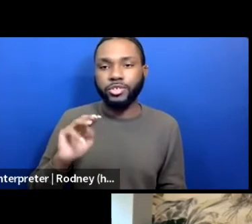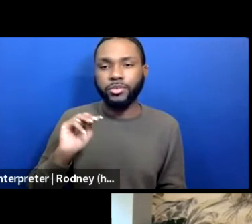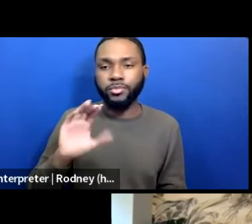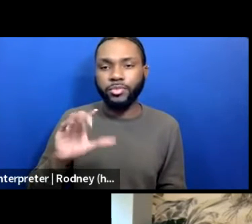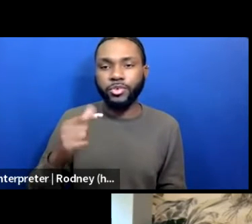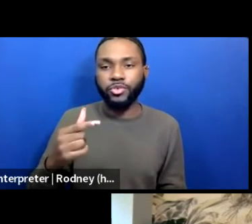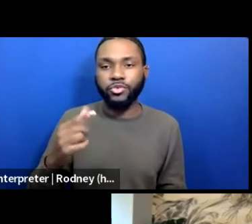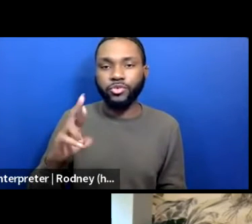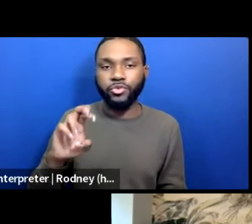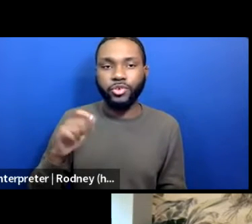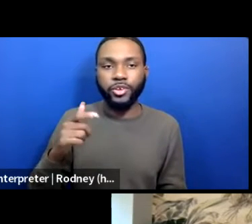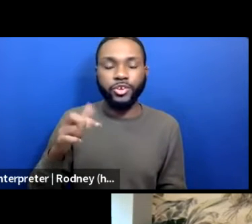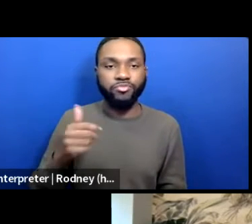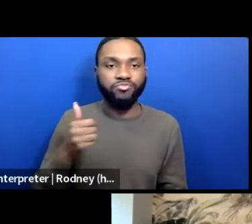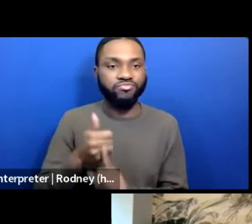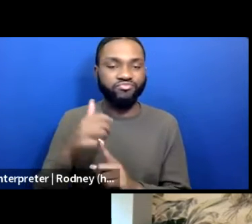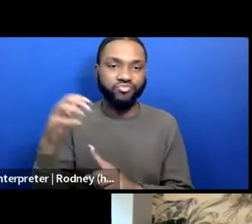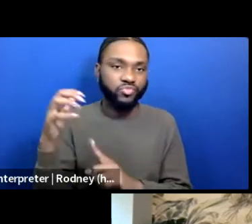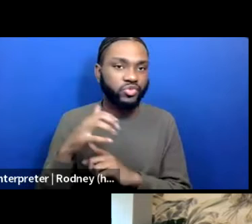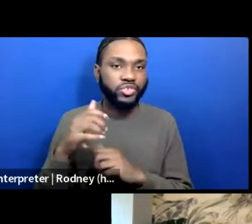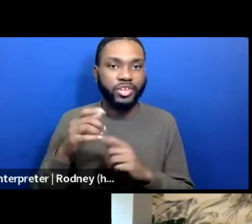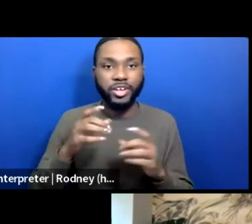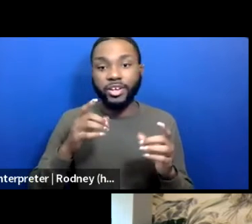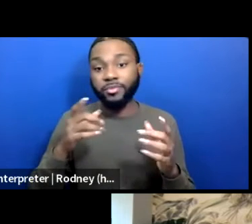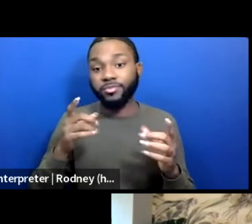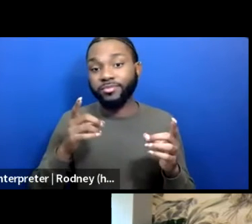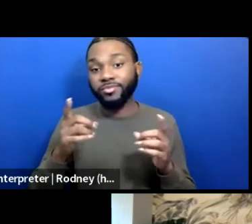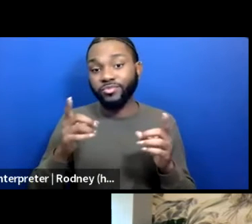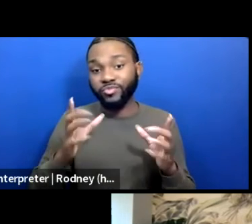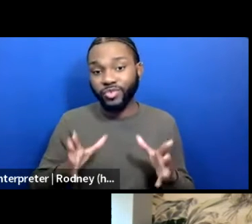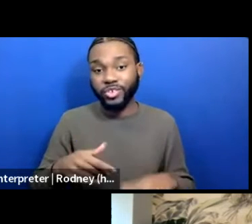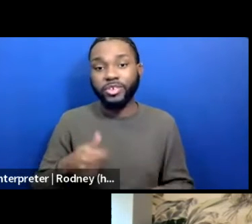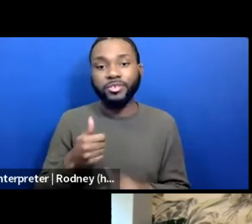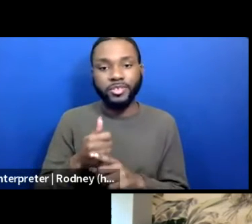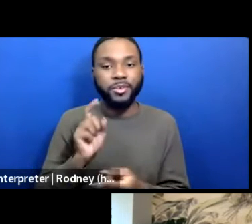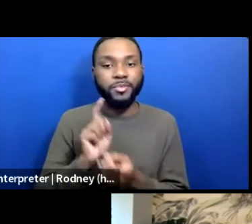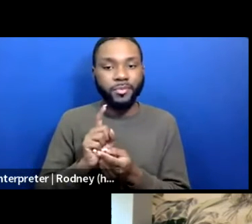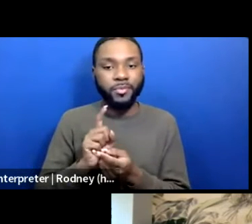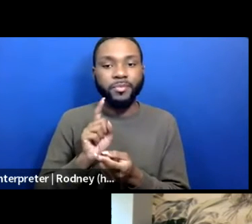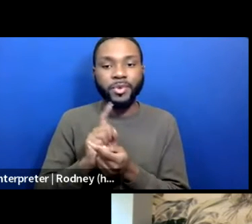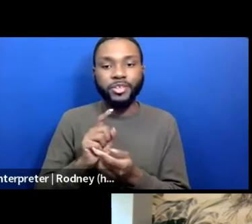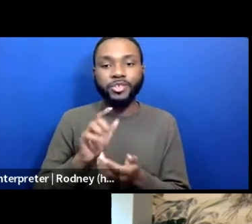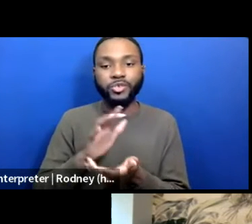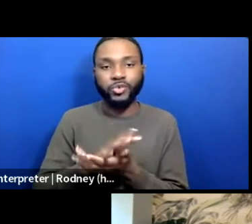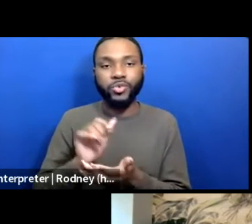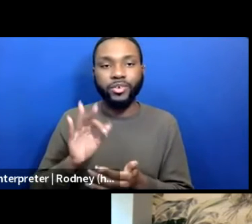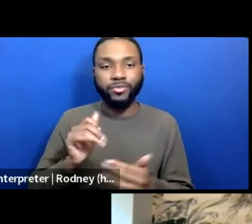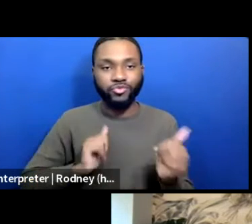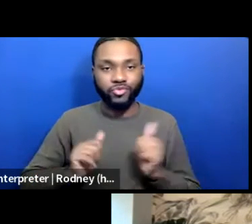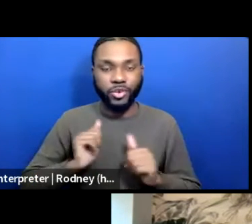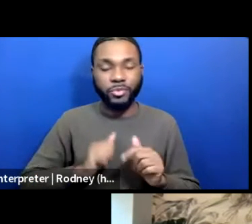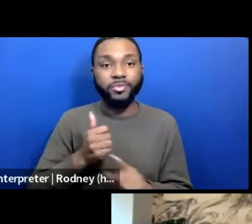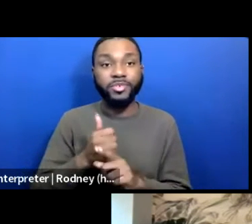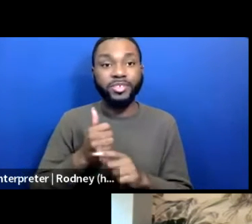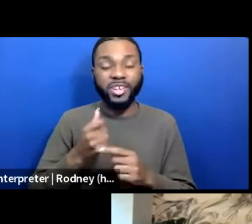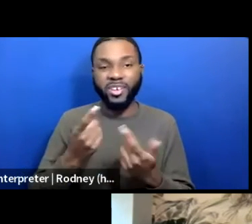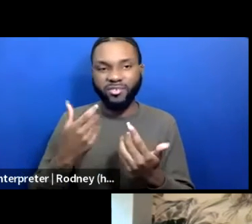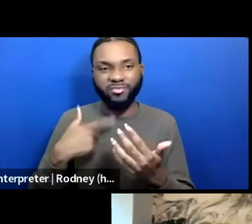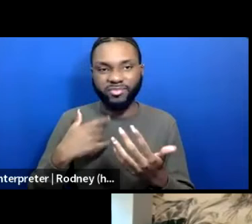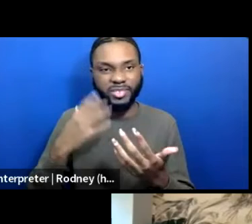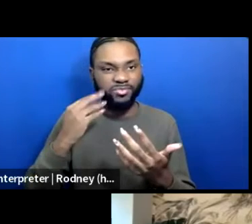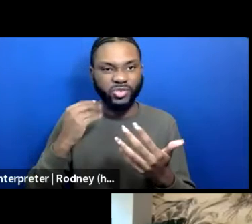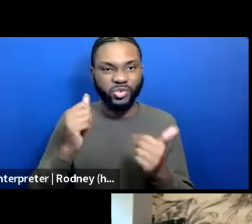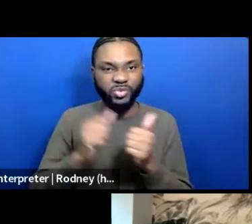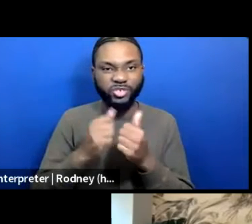extraordinaire. We first met at the Yale School of Drama. Her accolades are a plenty, which we'll share later on in the space.